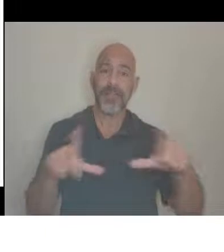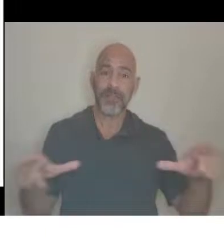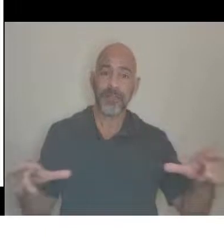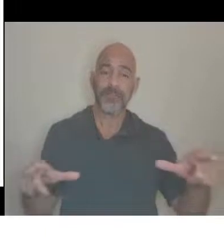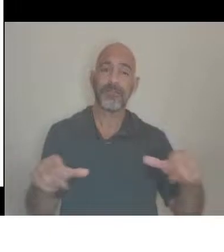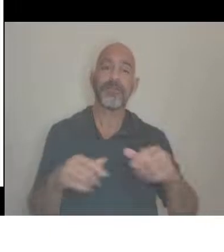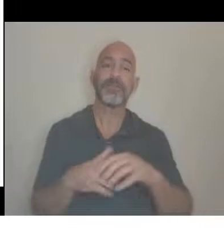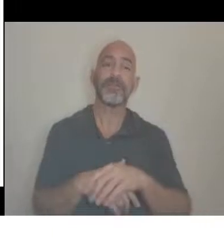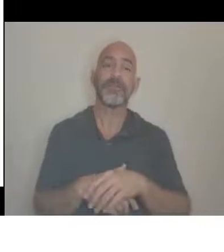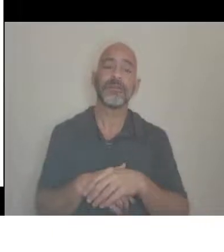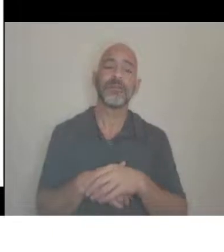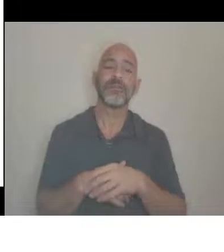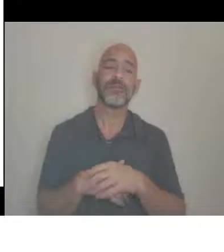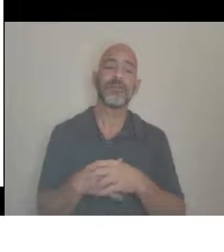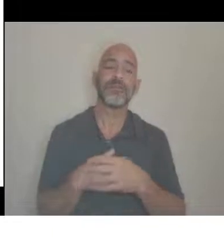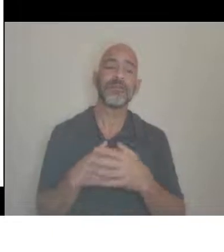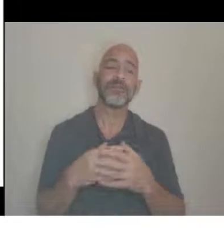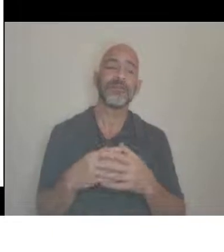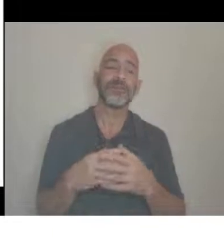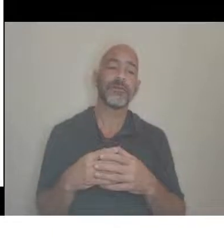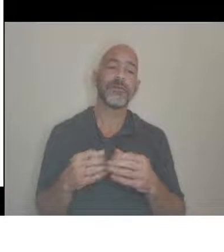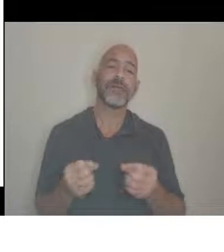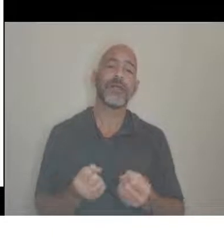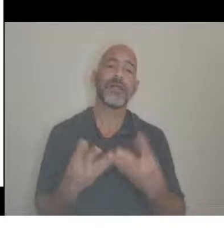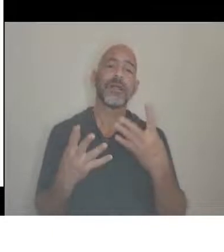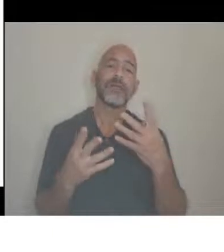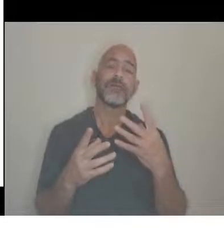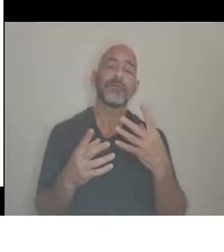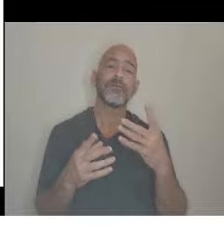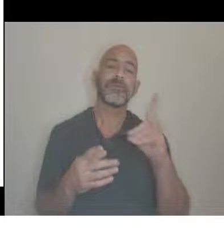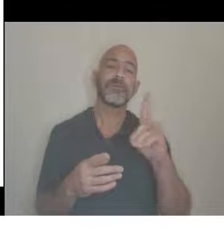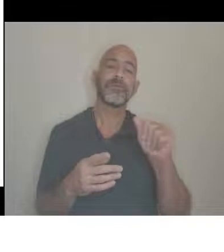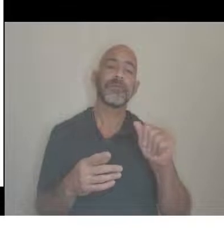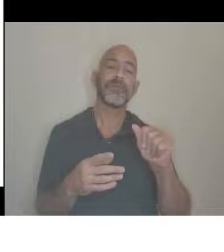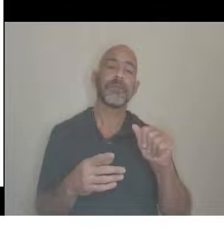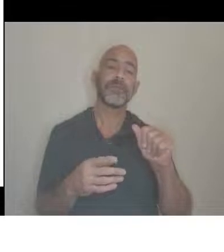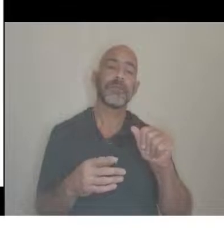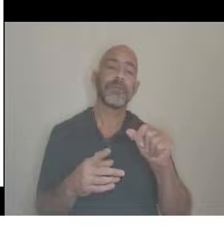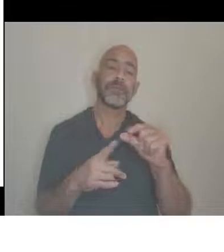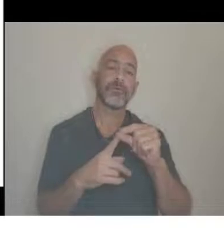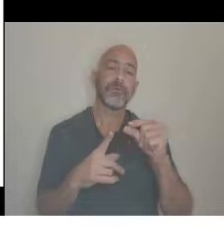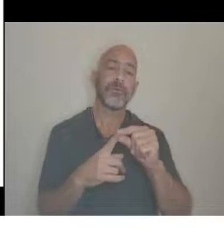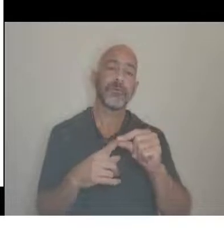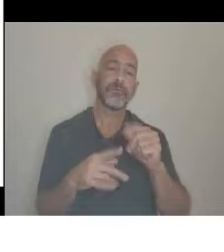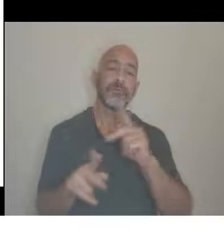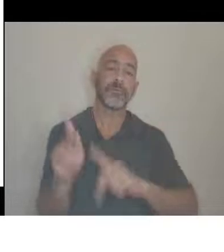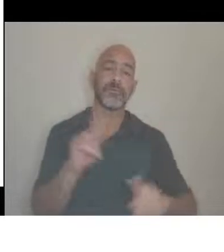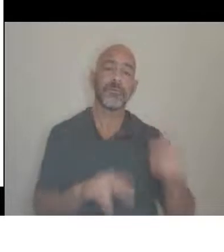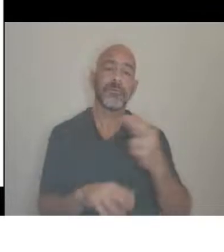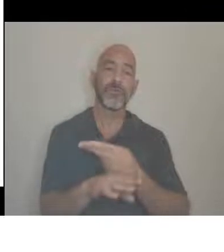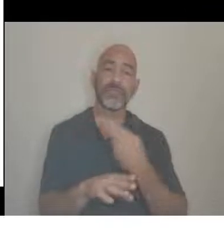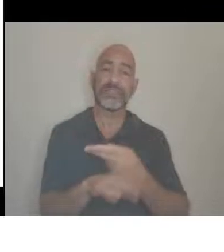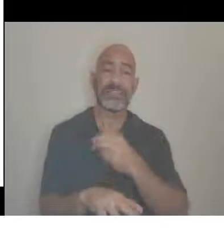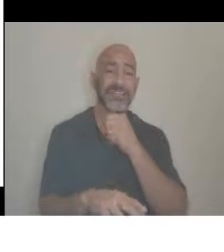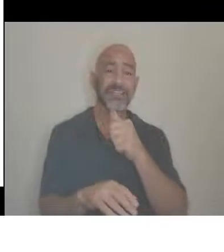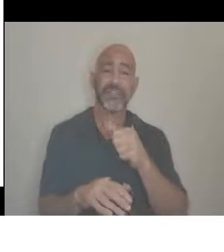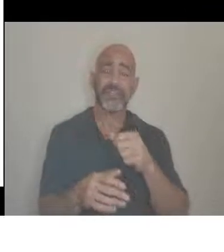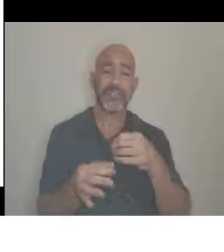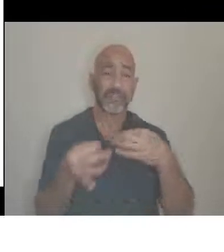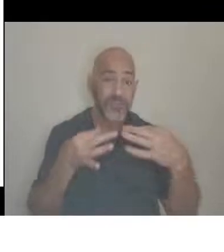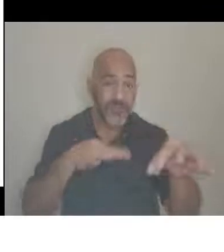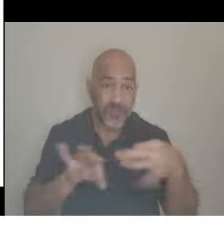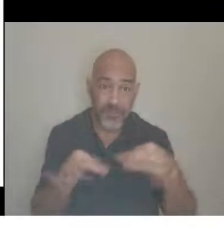of these disability terms people were using aren't very descriptive. They aren't giving people a good